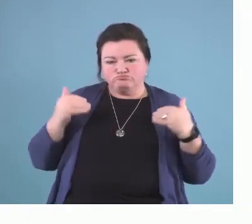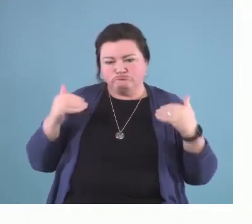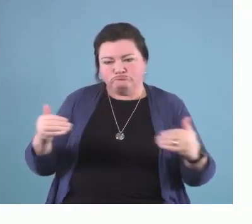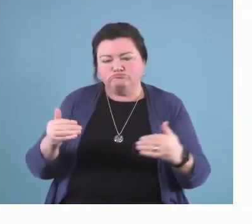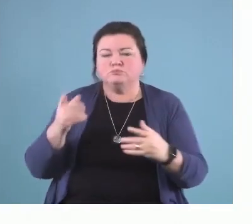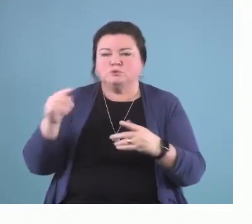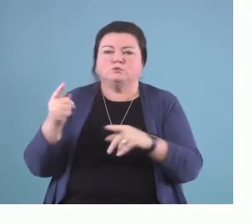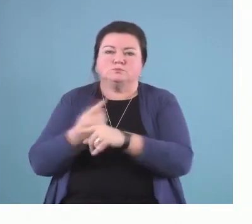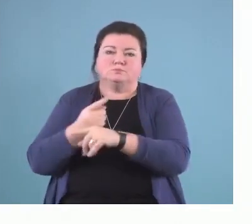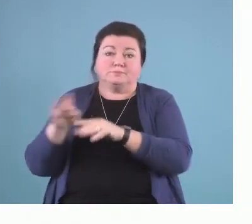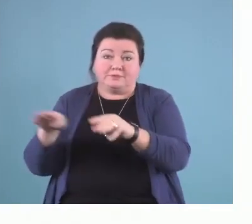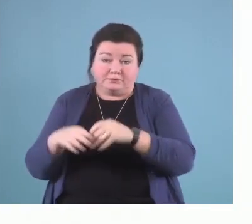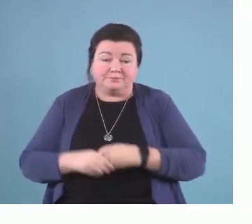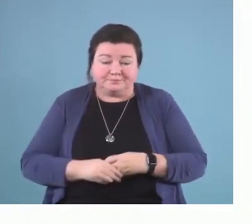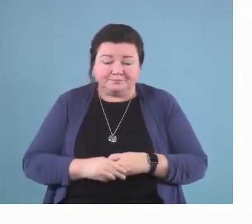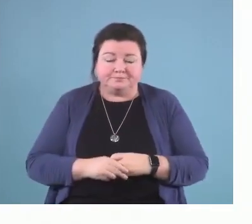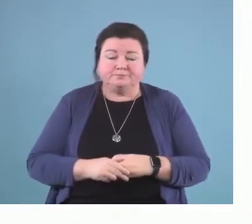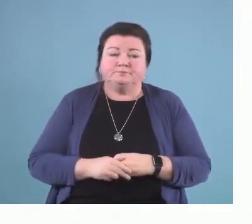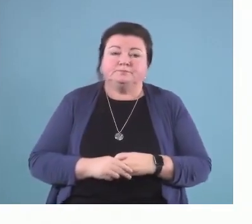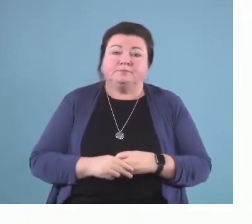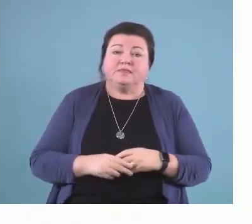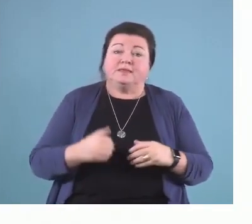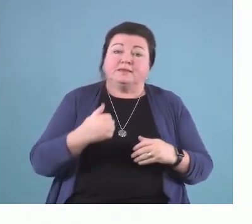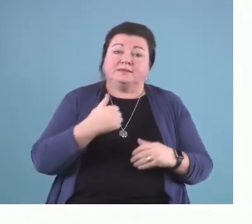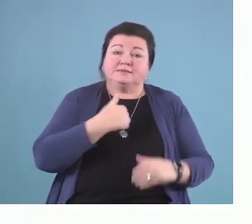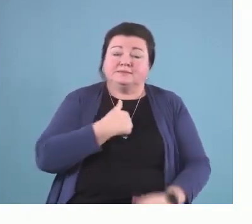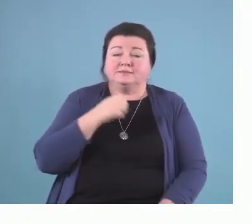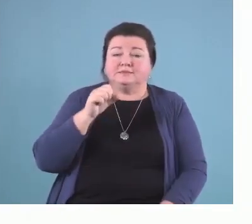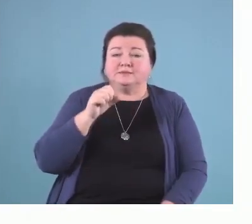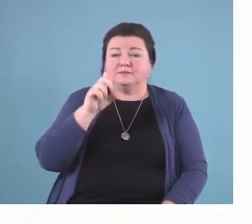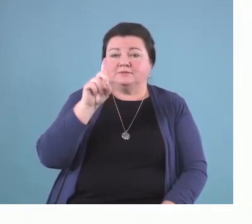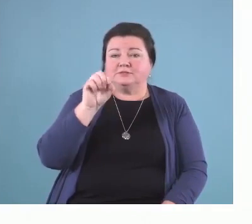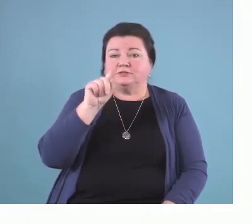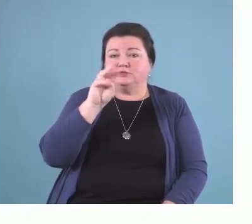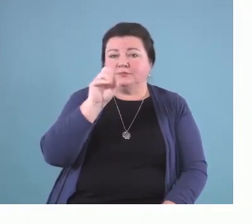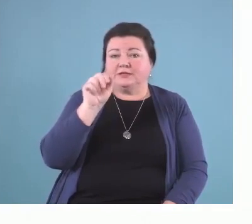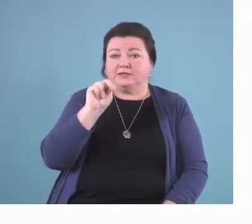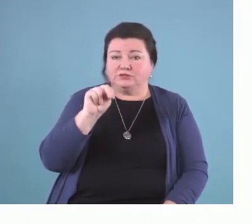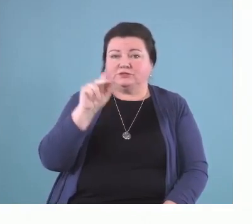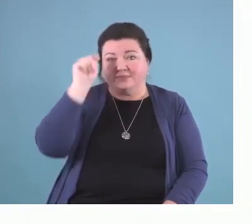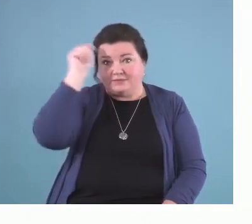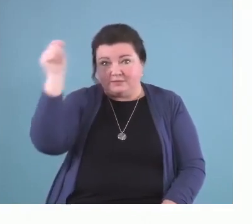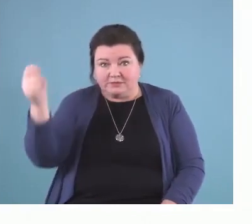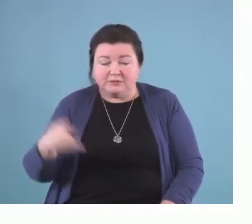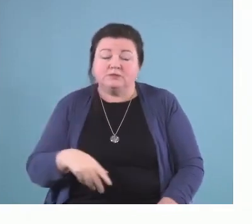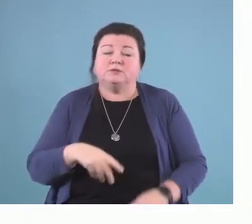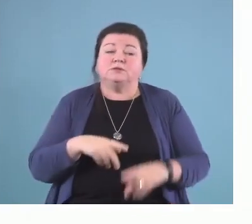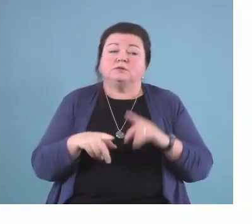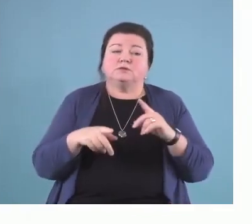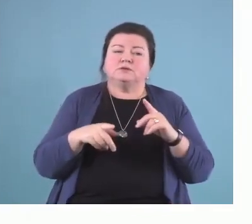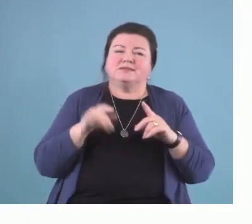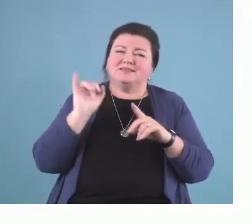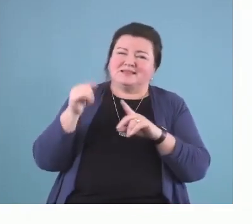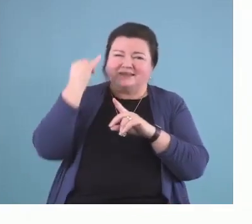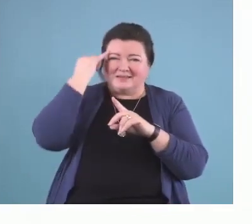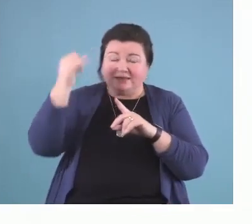And what we know from self-determination theory is that self-determination theory is a theory of